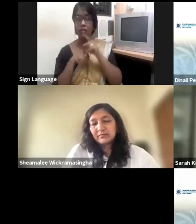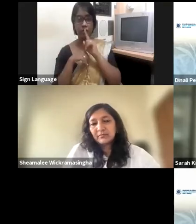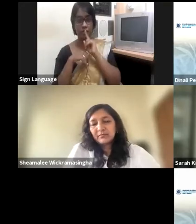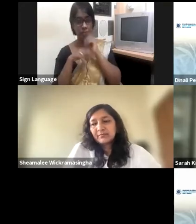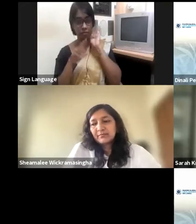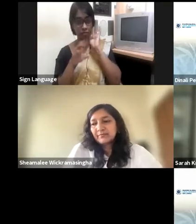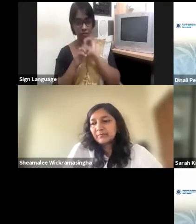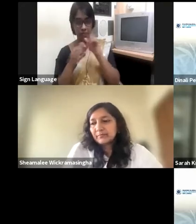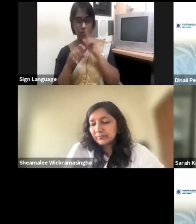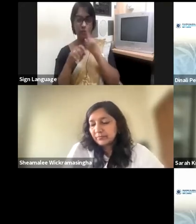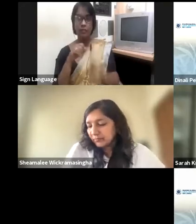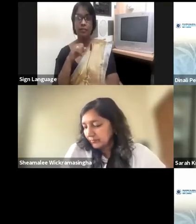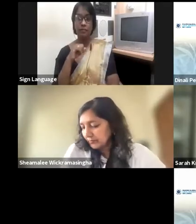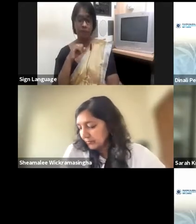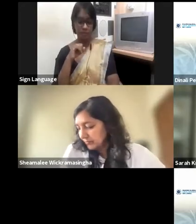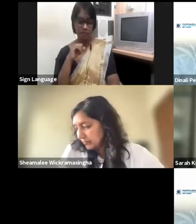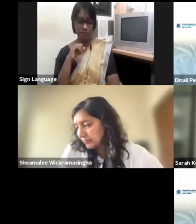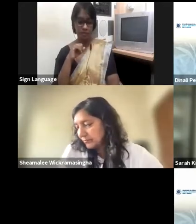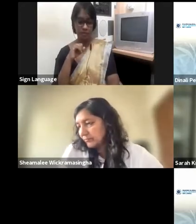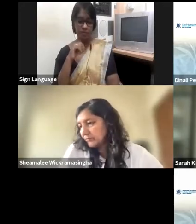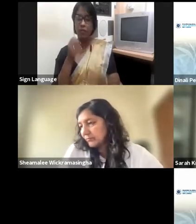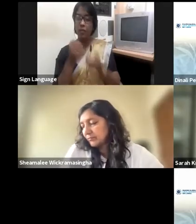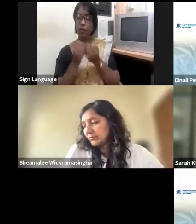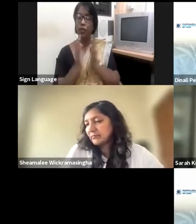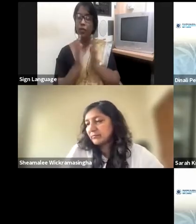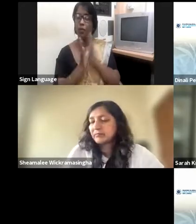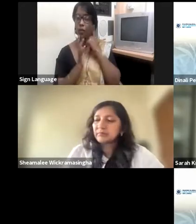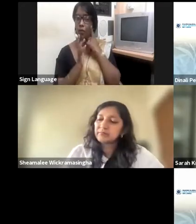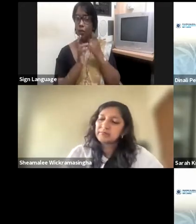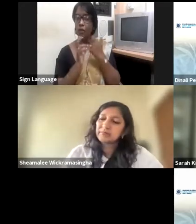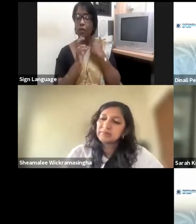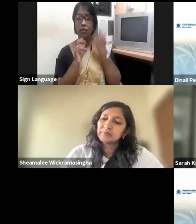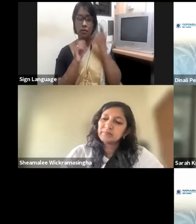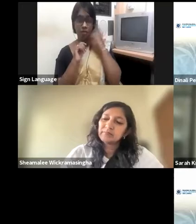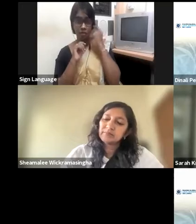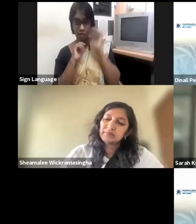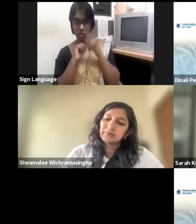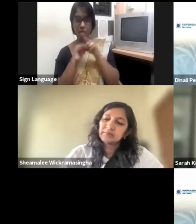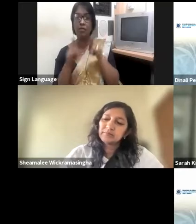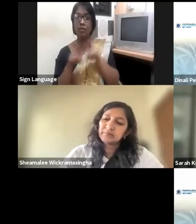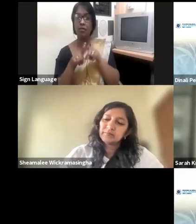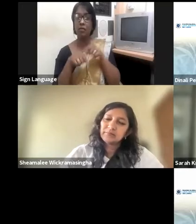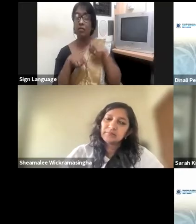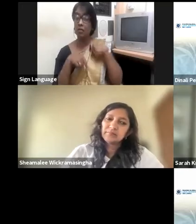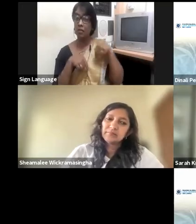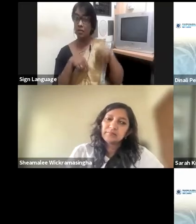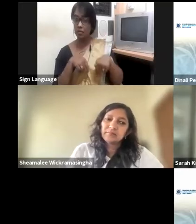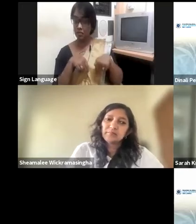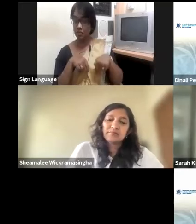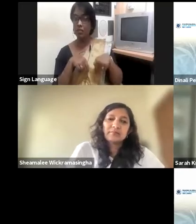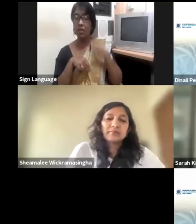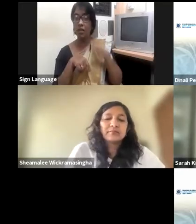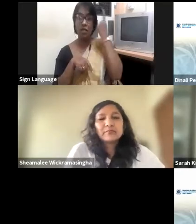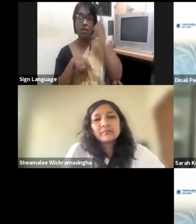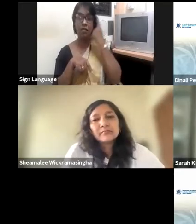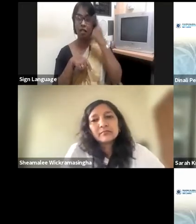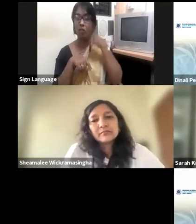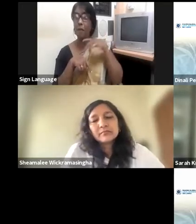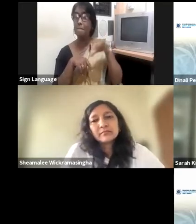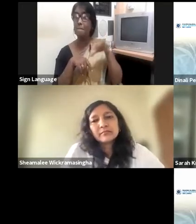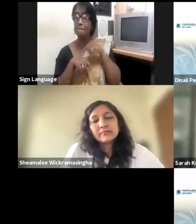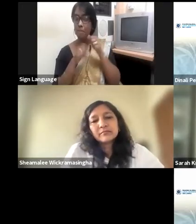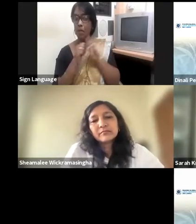and understanding what are the biases that you have and then using knowledge as a method of empowering